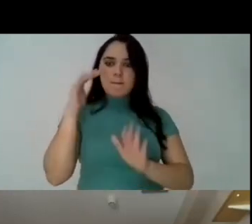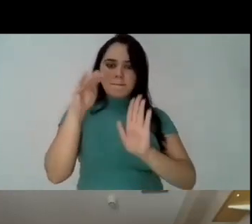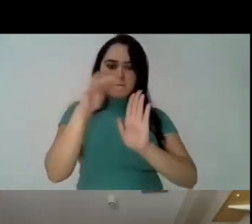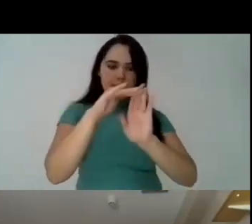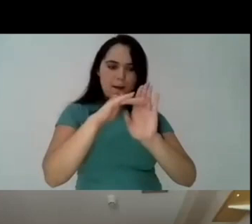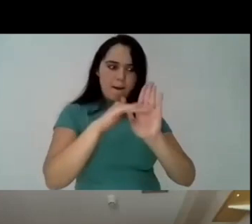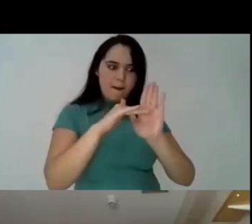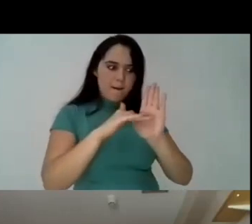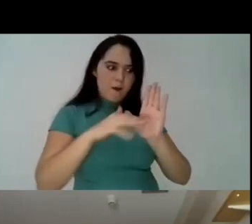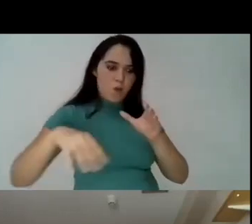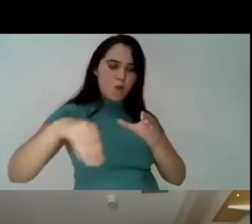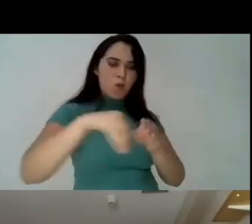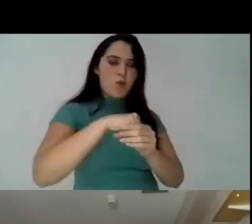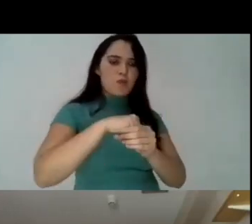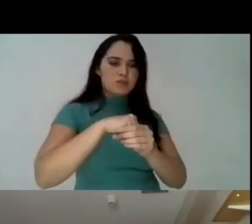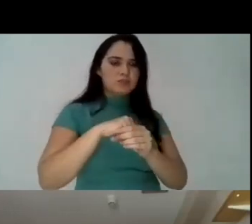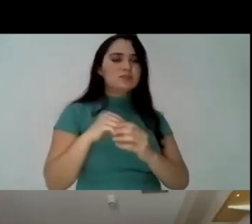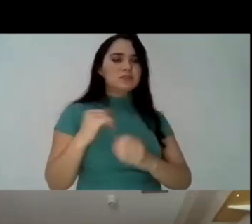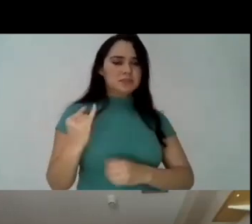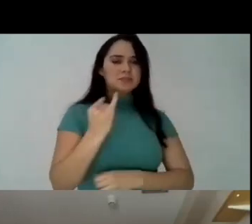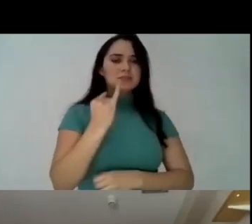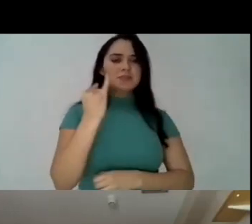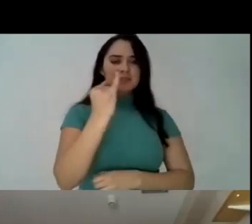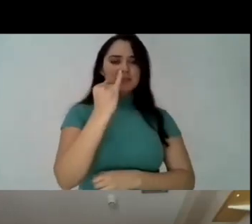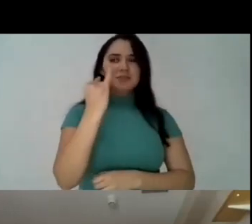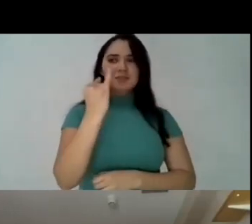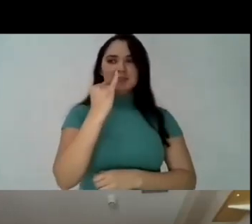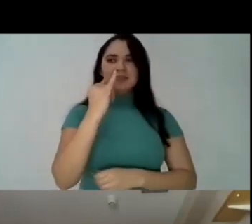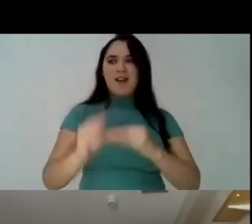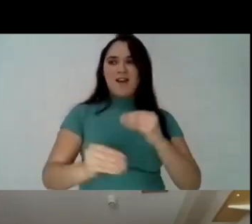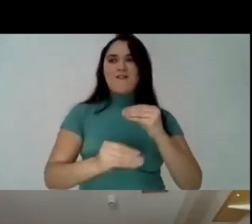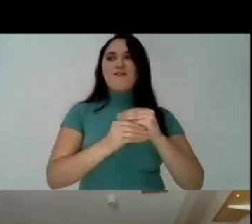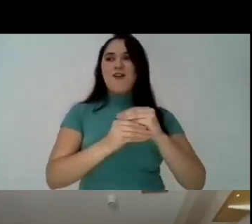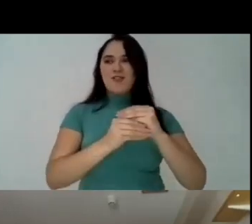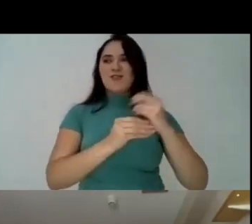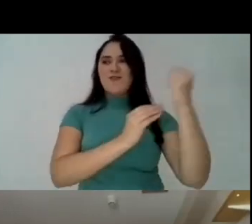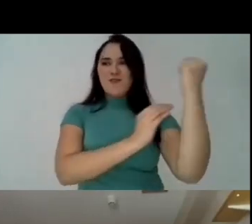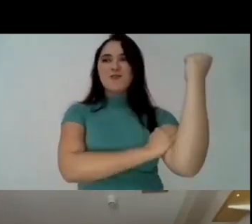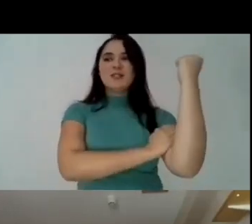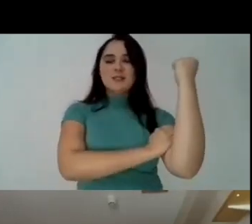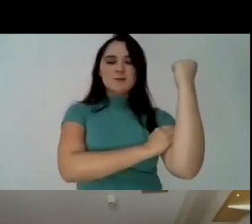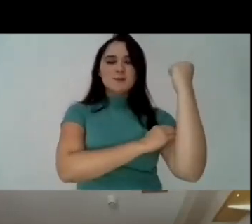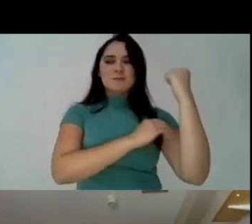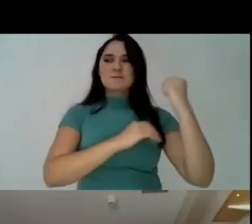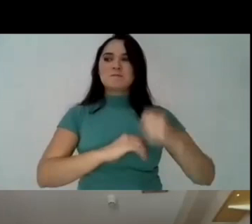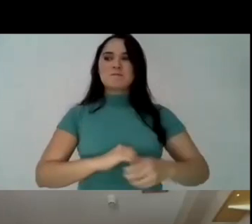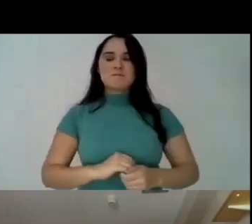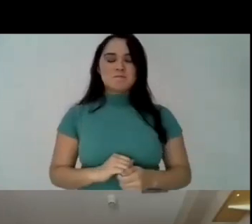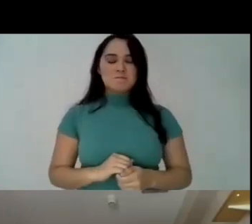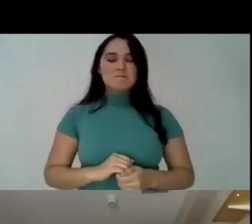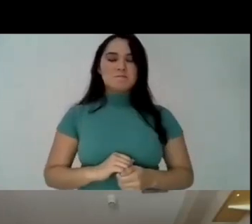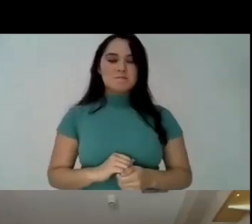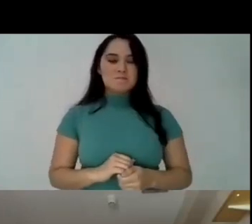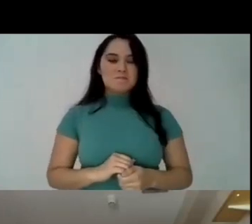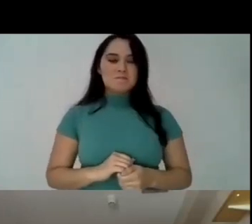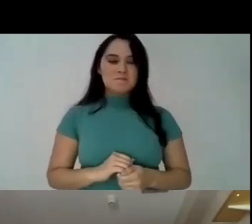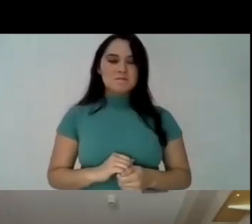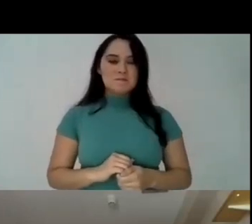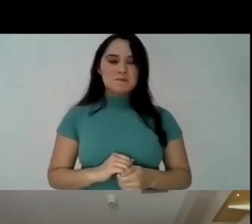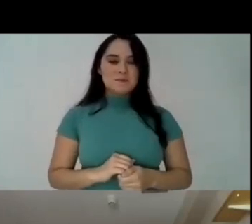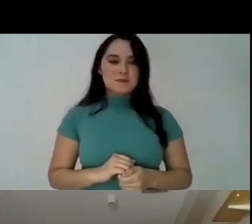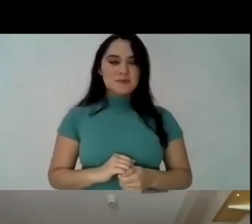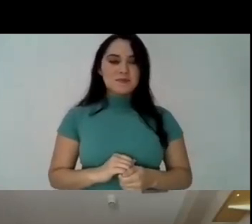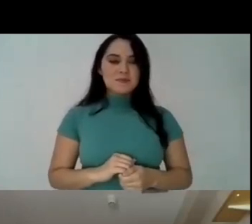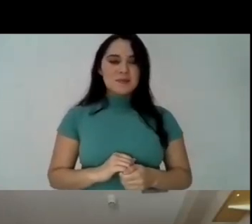and so i believe that the student movement has incorporated this agenda and this